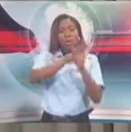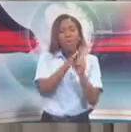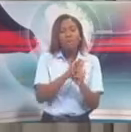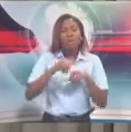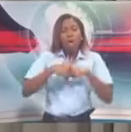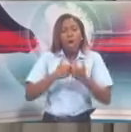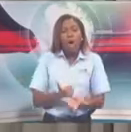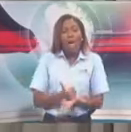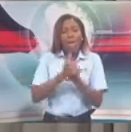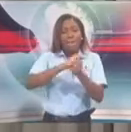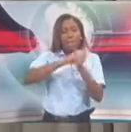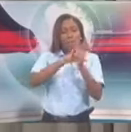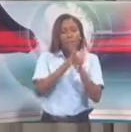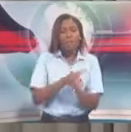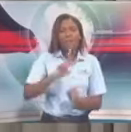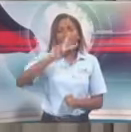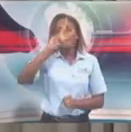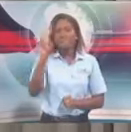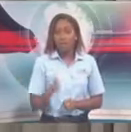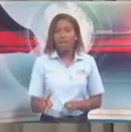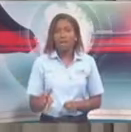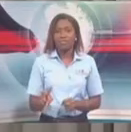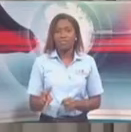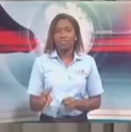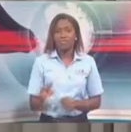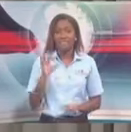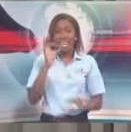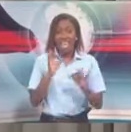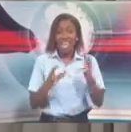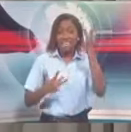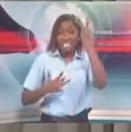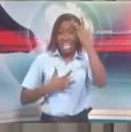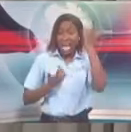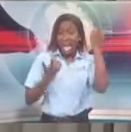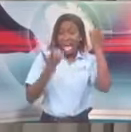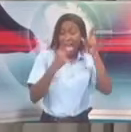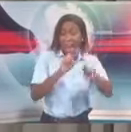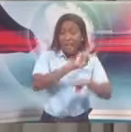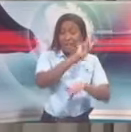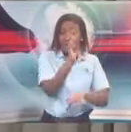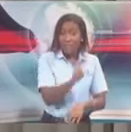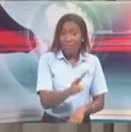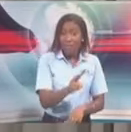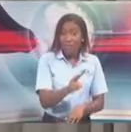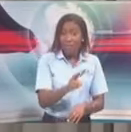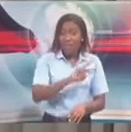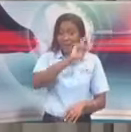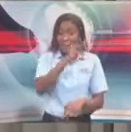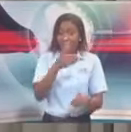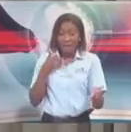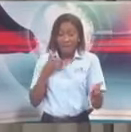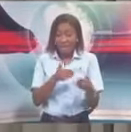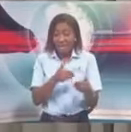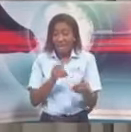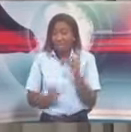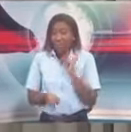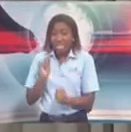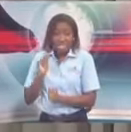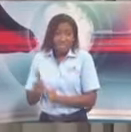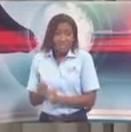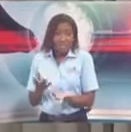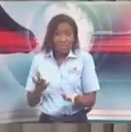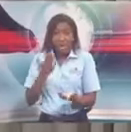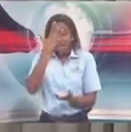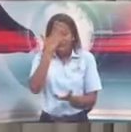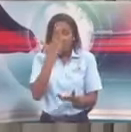happens in Venezuela has an effect on Trinidad and Tobago. We're seven miles off of the coast. Ms. Delcy Rodriguez